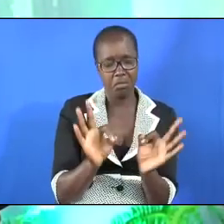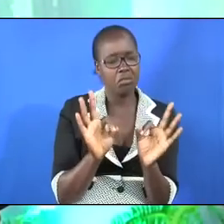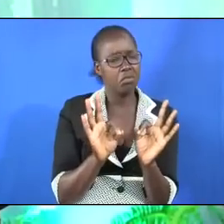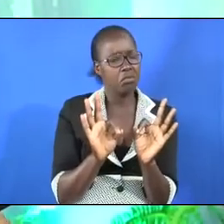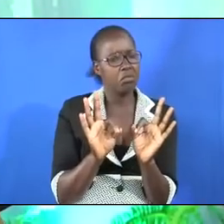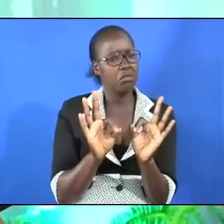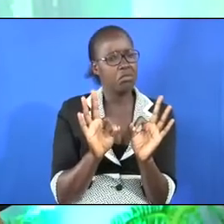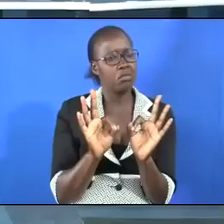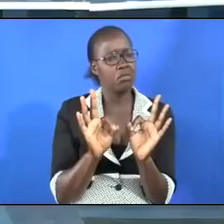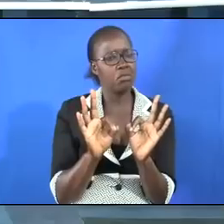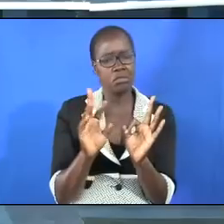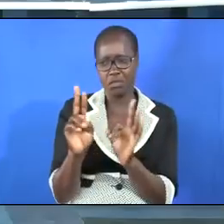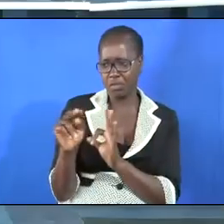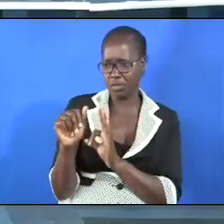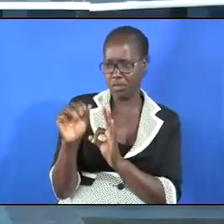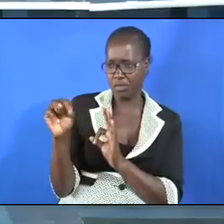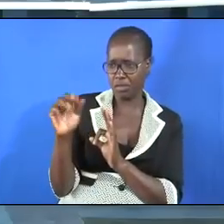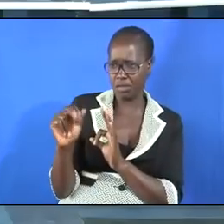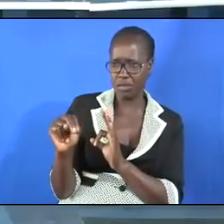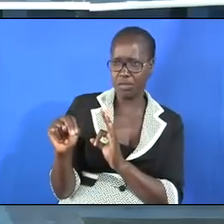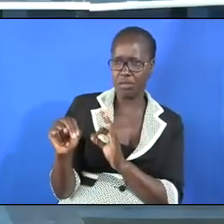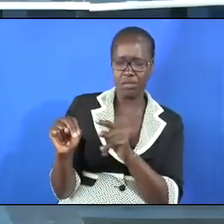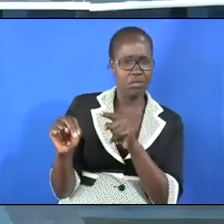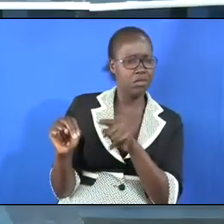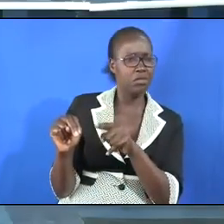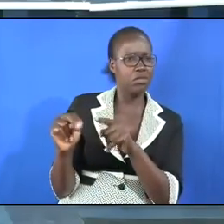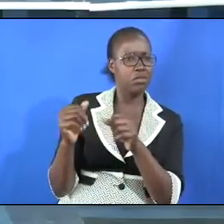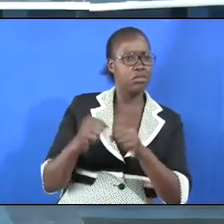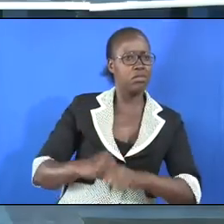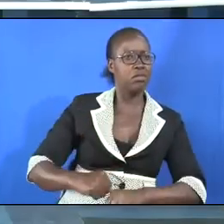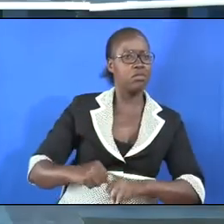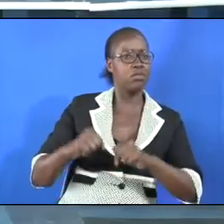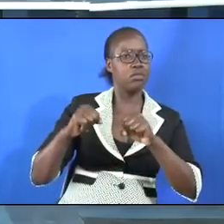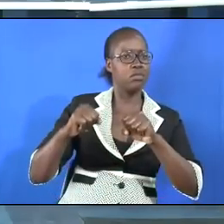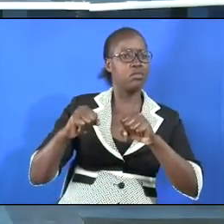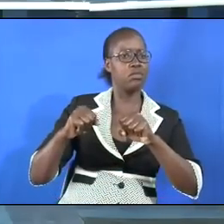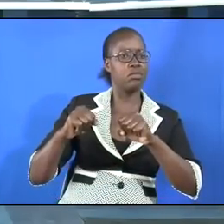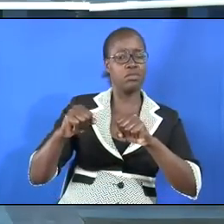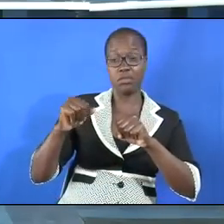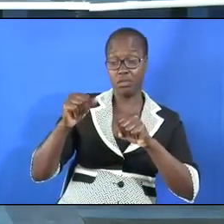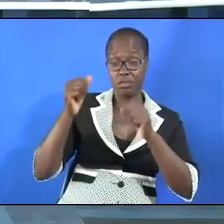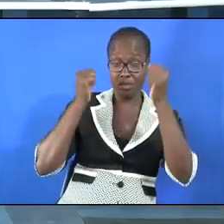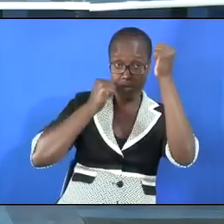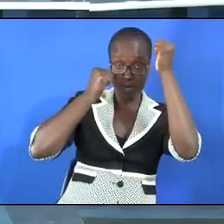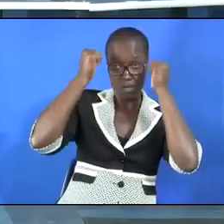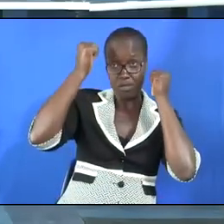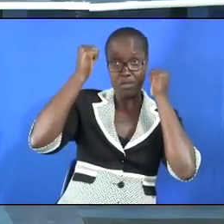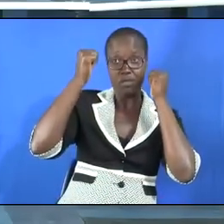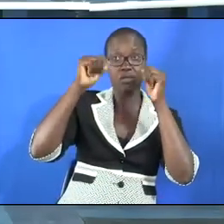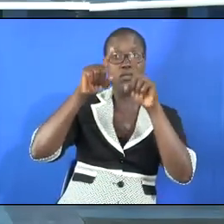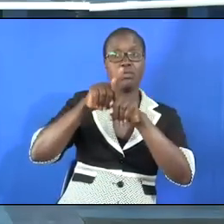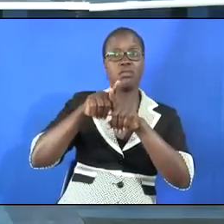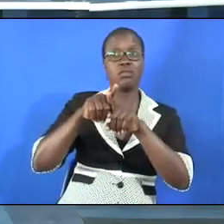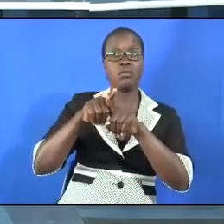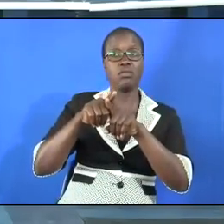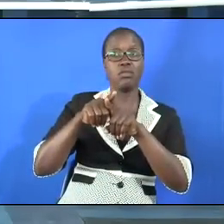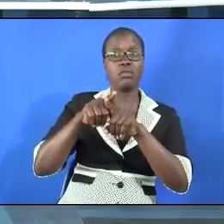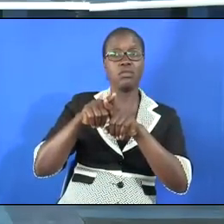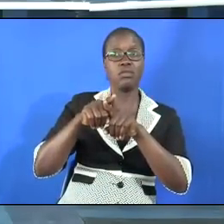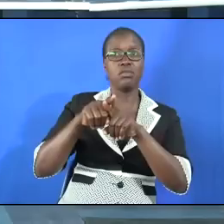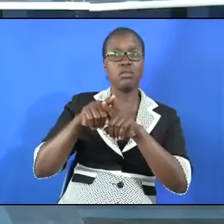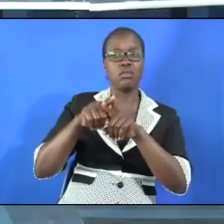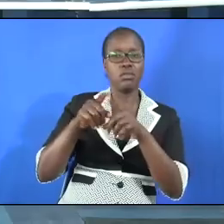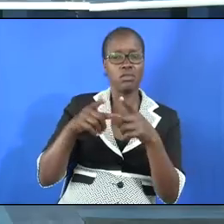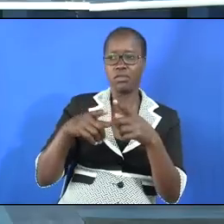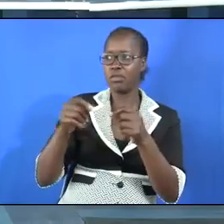like Naaman, being chief of the Syrian army, also, either he had gone to